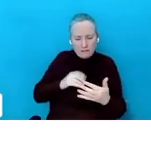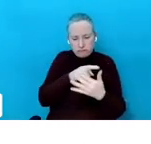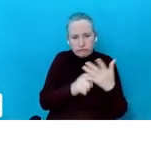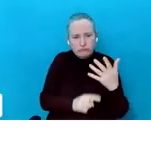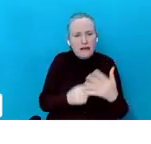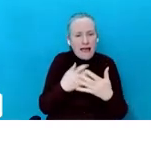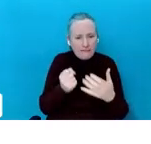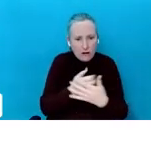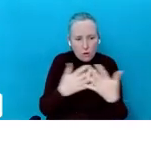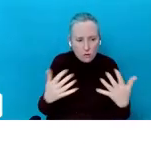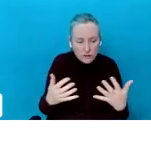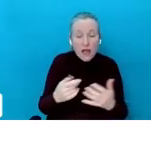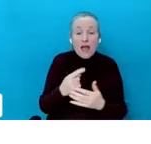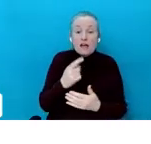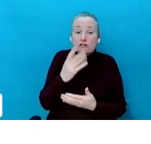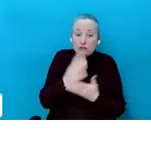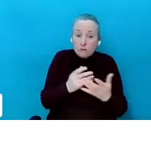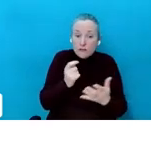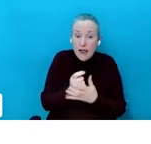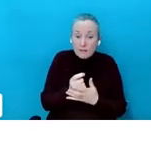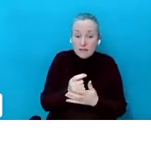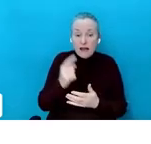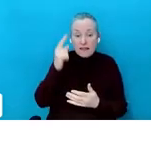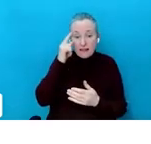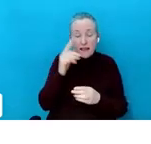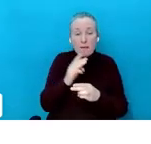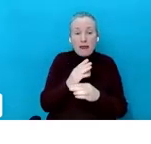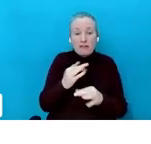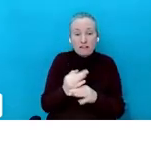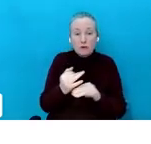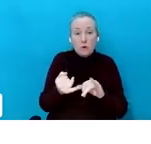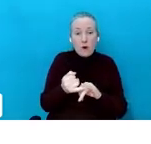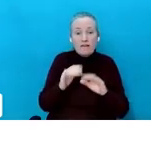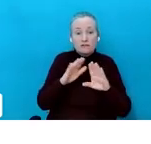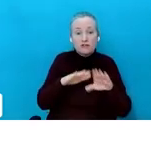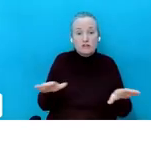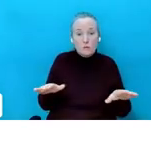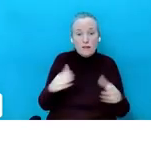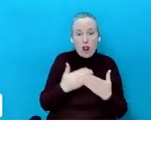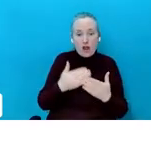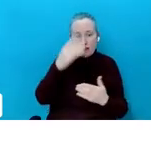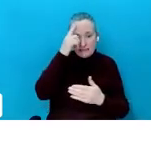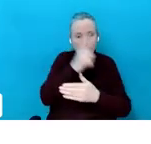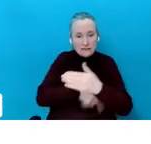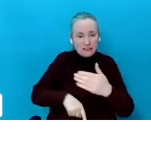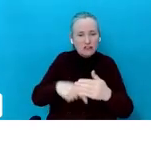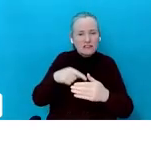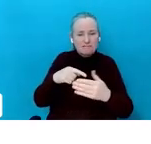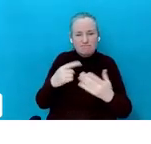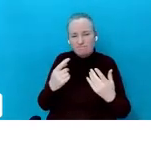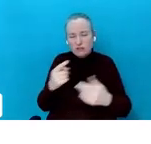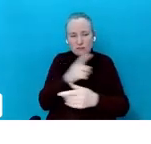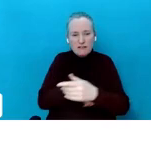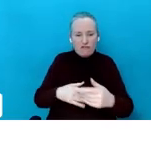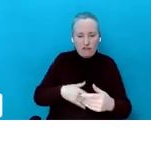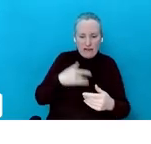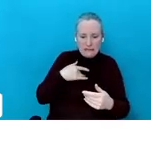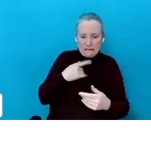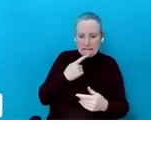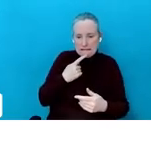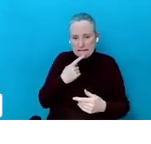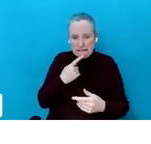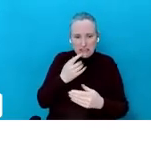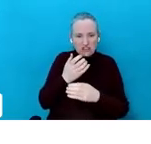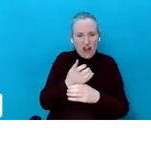And sometimes I think parents that have children with learning difficulties and disabilities, that they feel bad that their child is on these